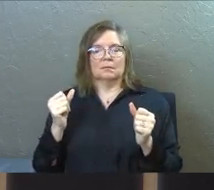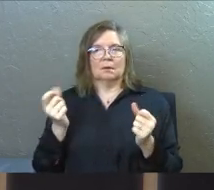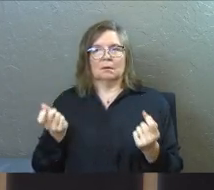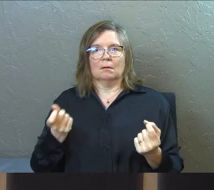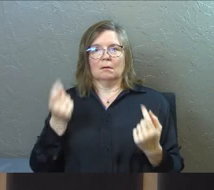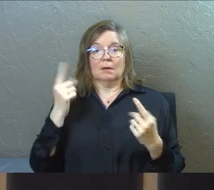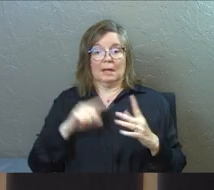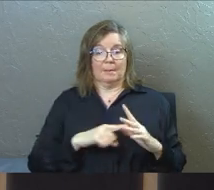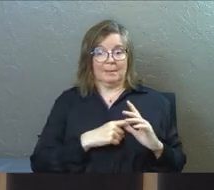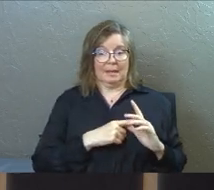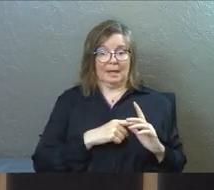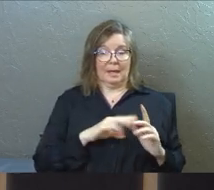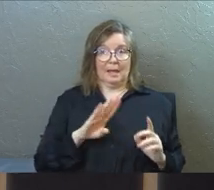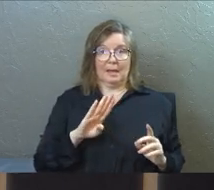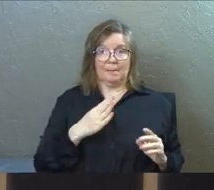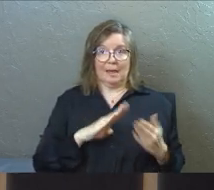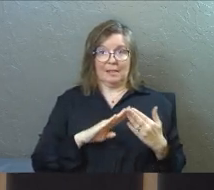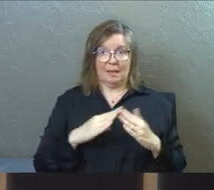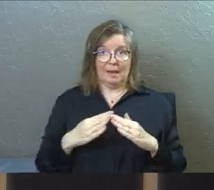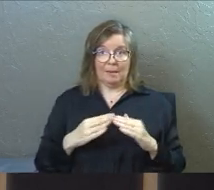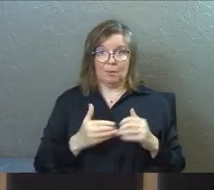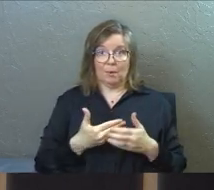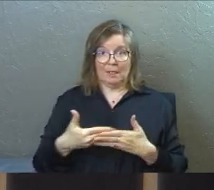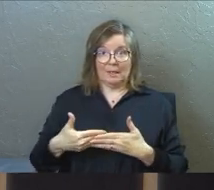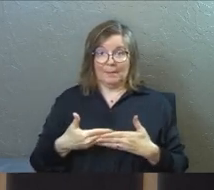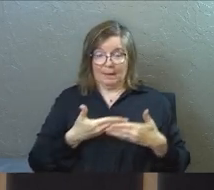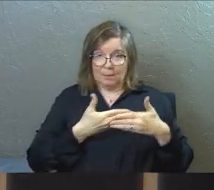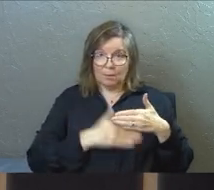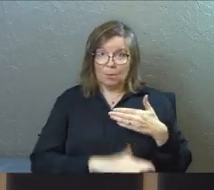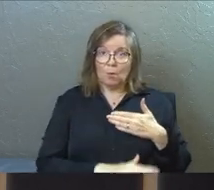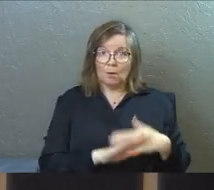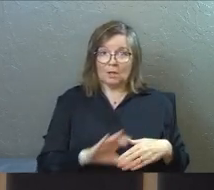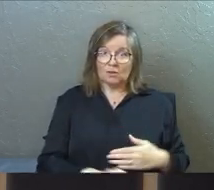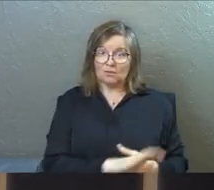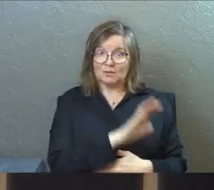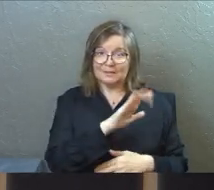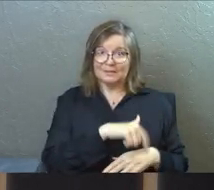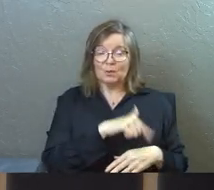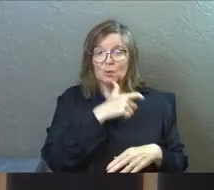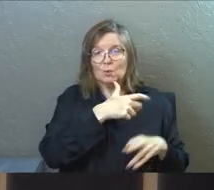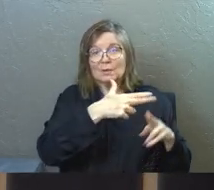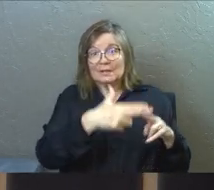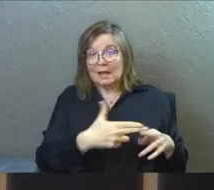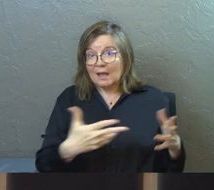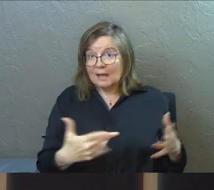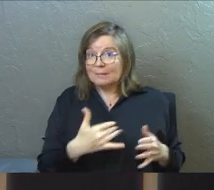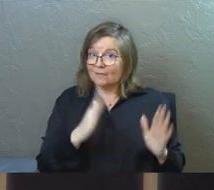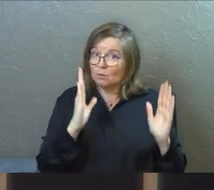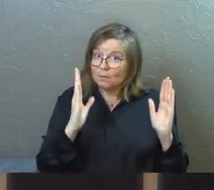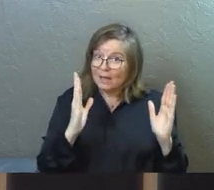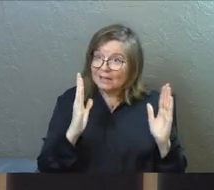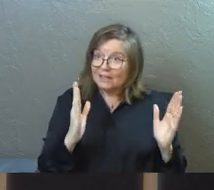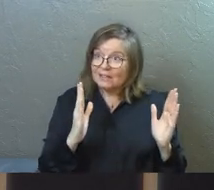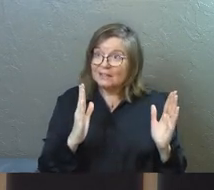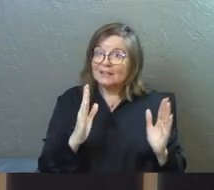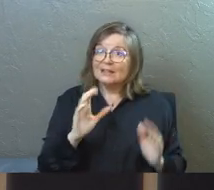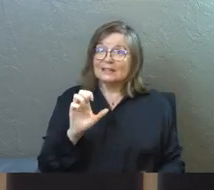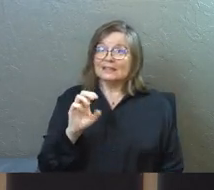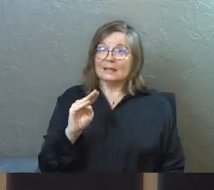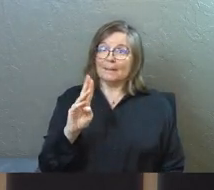circle. It began in Bethlehem, right, with the baby being born at Christmas, whose name was, if you're paying attention,